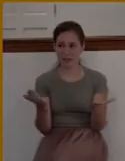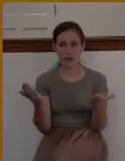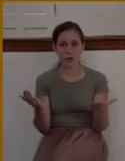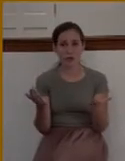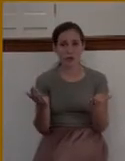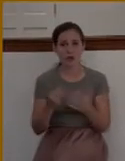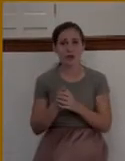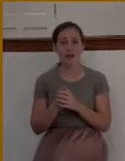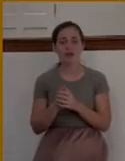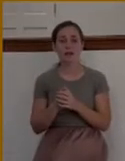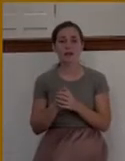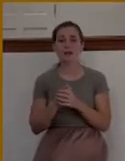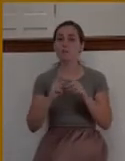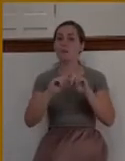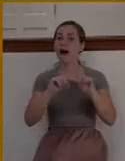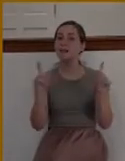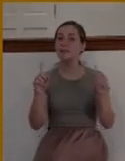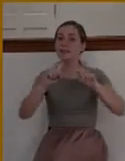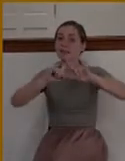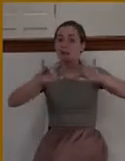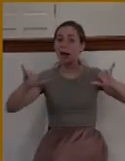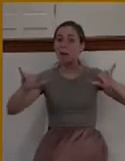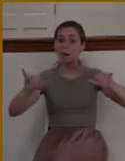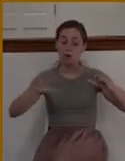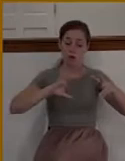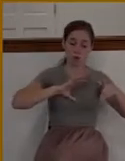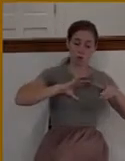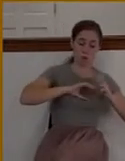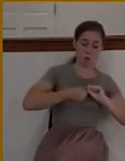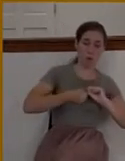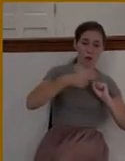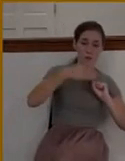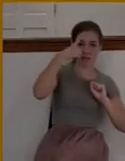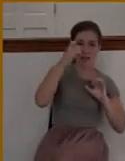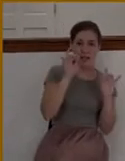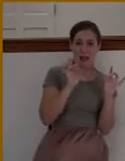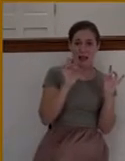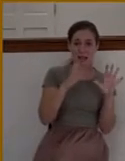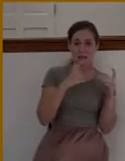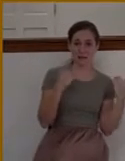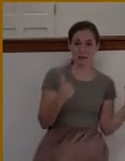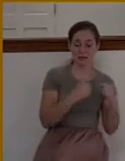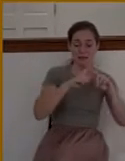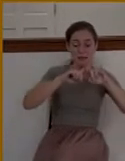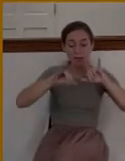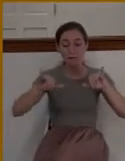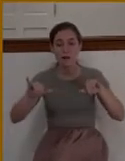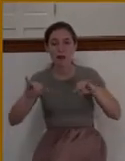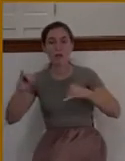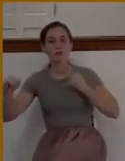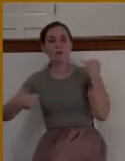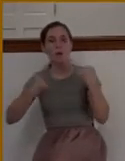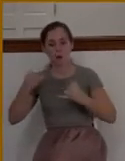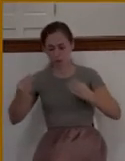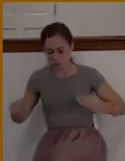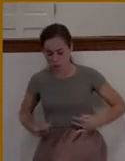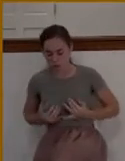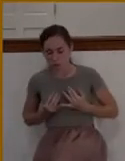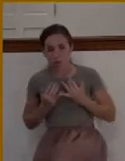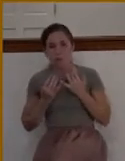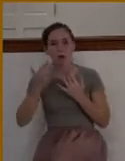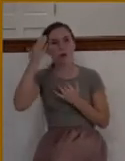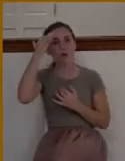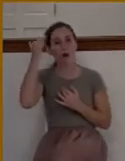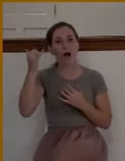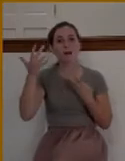we are also filled with comfort at the same time. We're also filled with joy because we know that God has